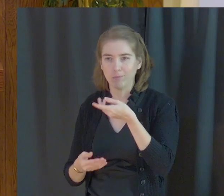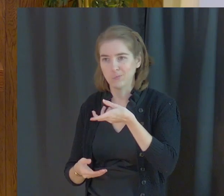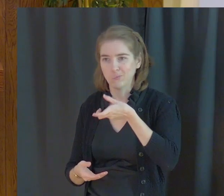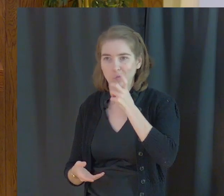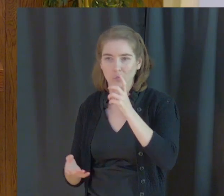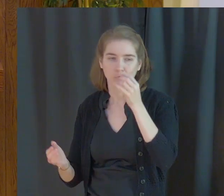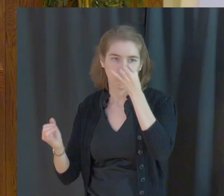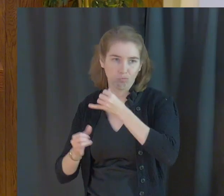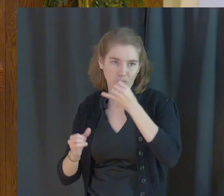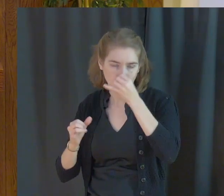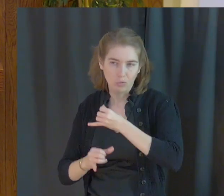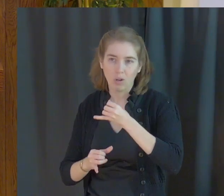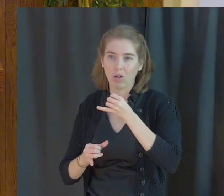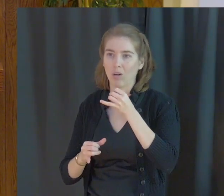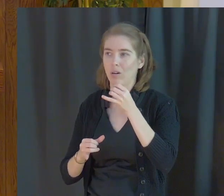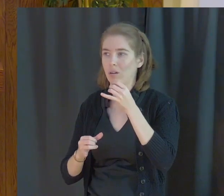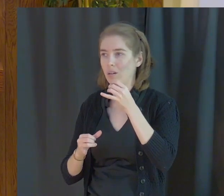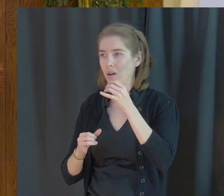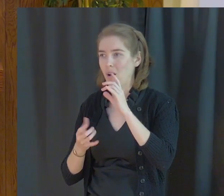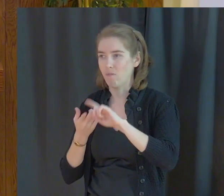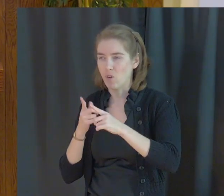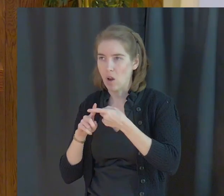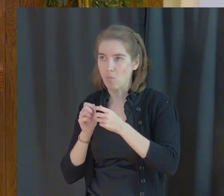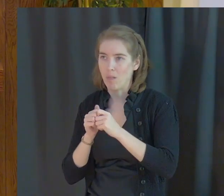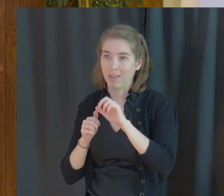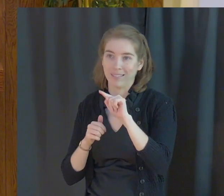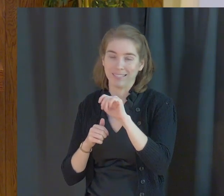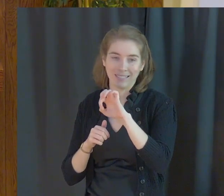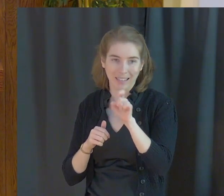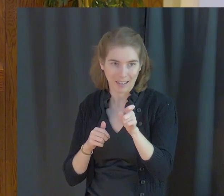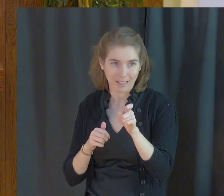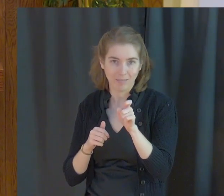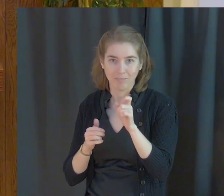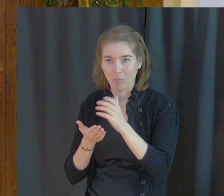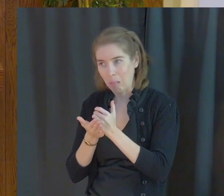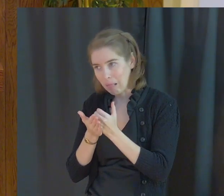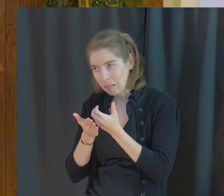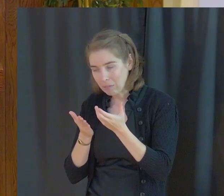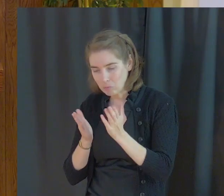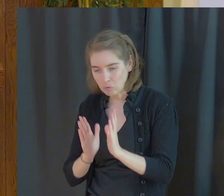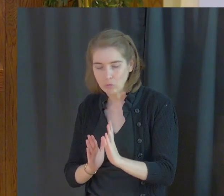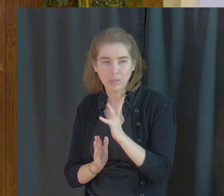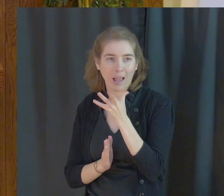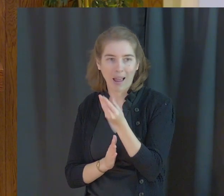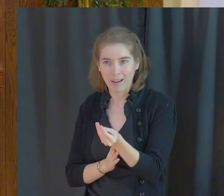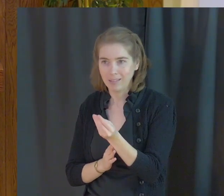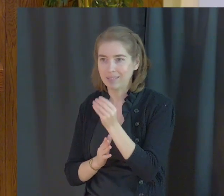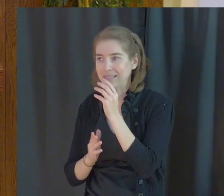of being a friend to tax collectors and eating with sinners of all things.